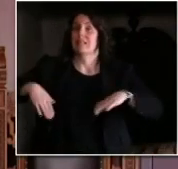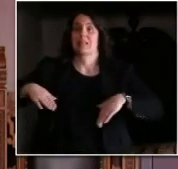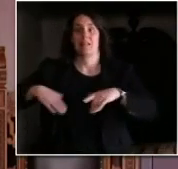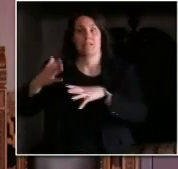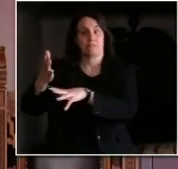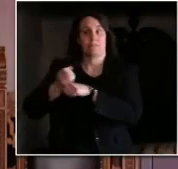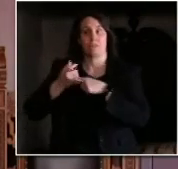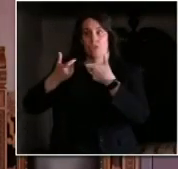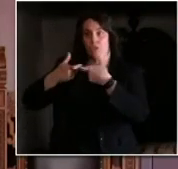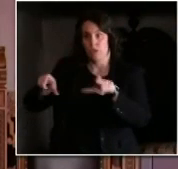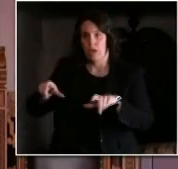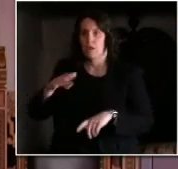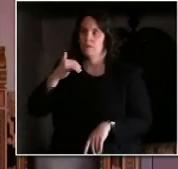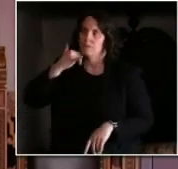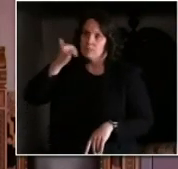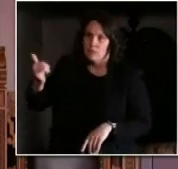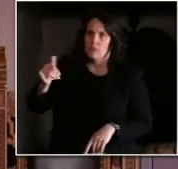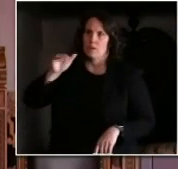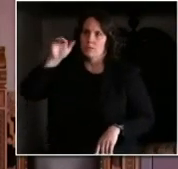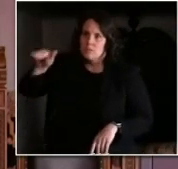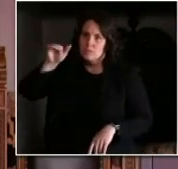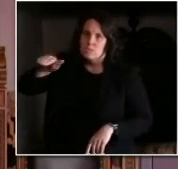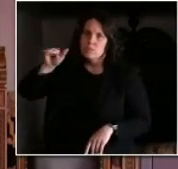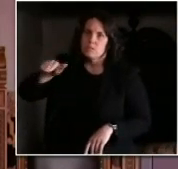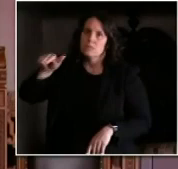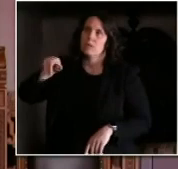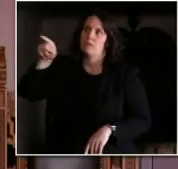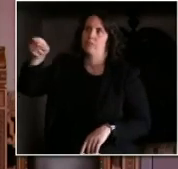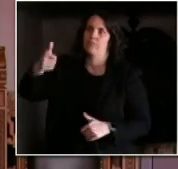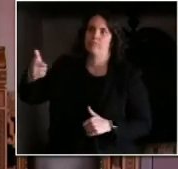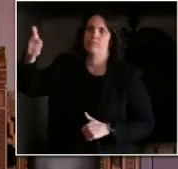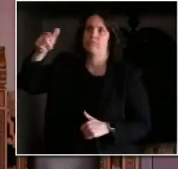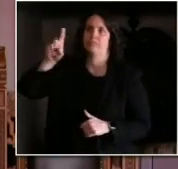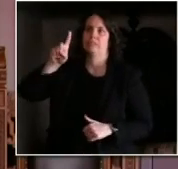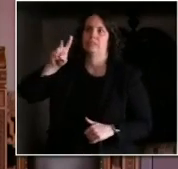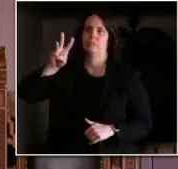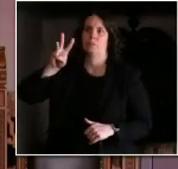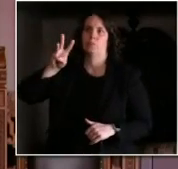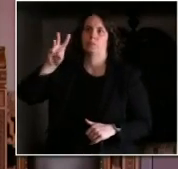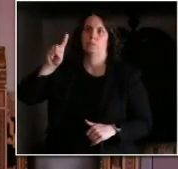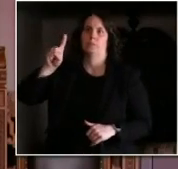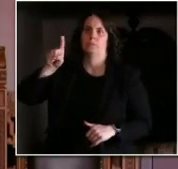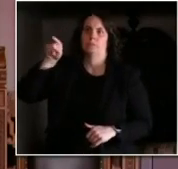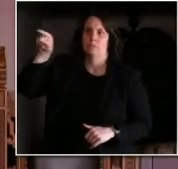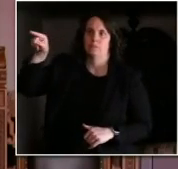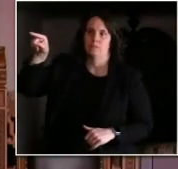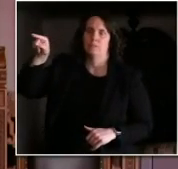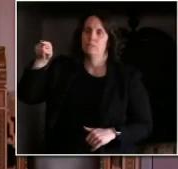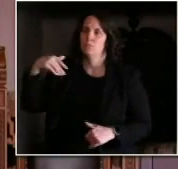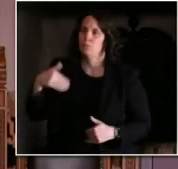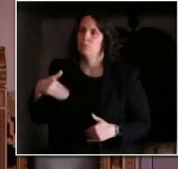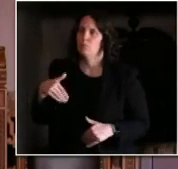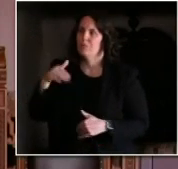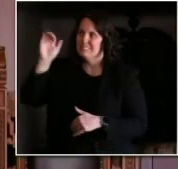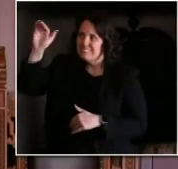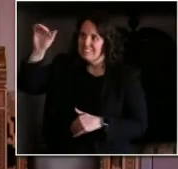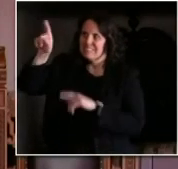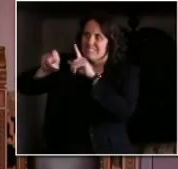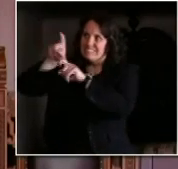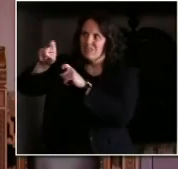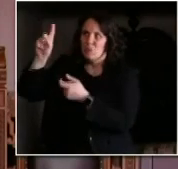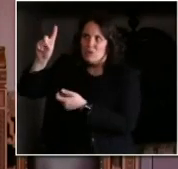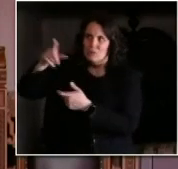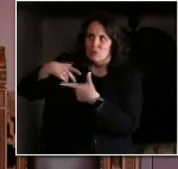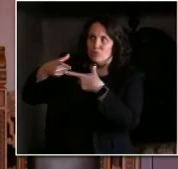and talk to our people at the Department of Workforce Development and keep asking those questions. It's not that